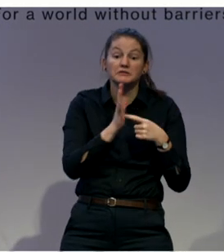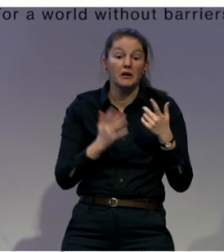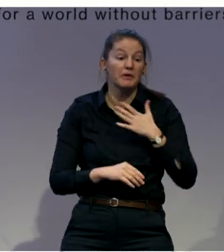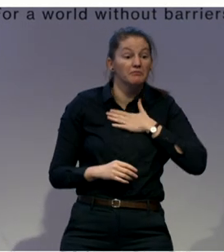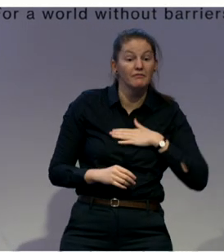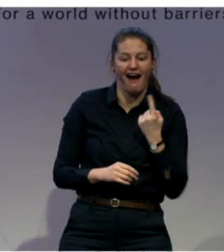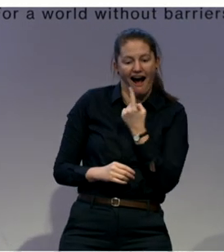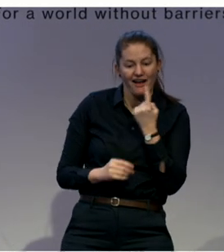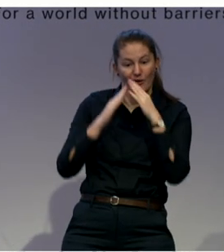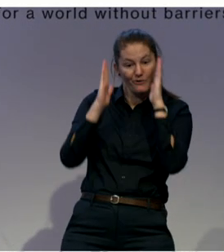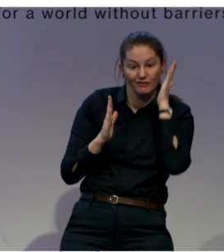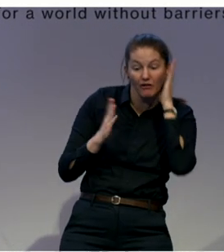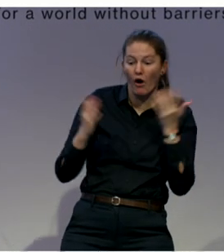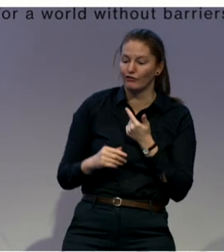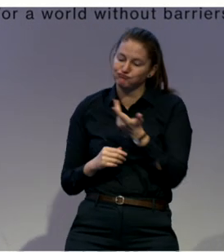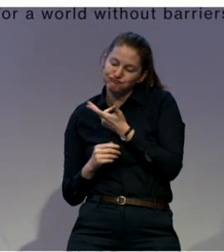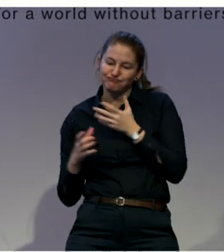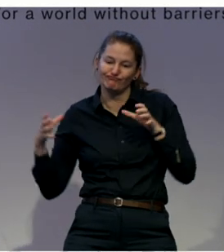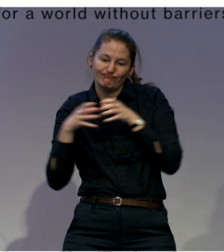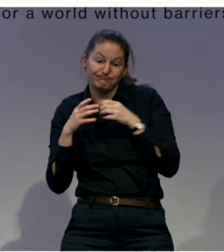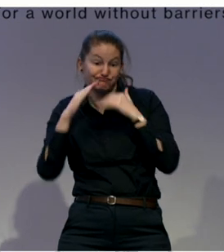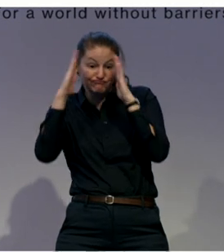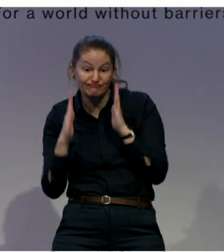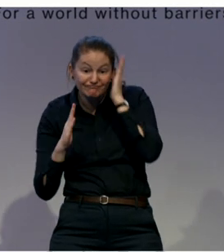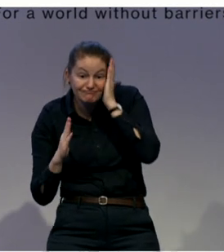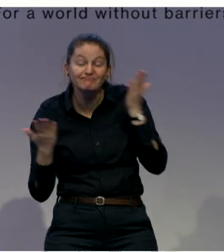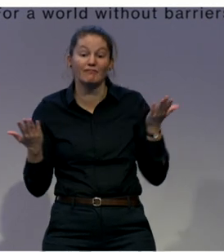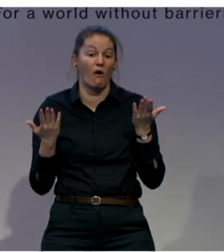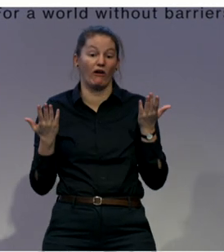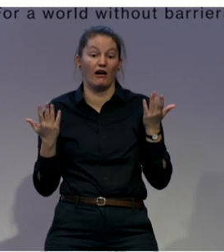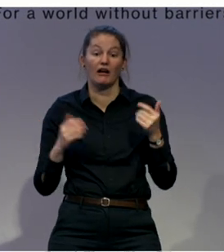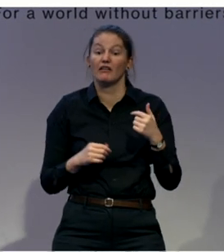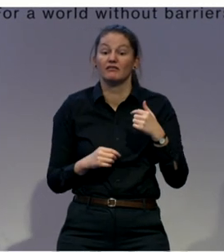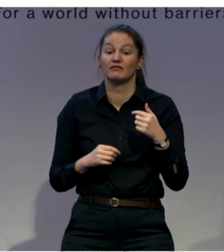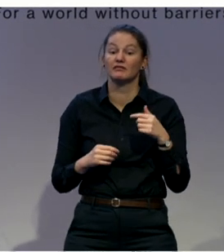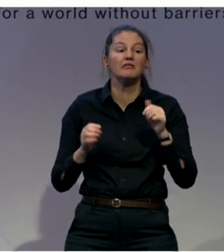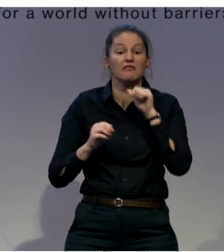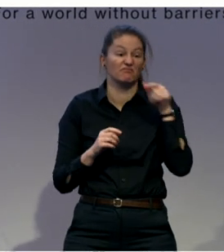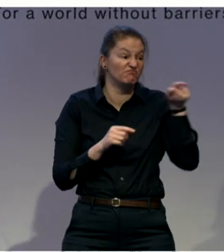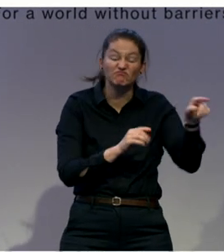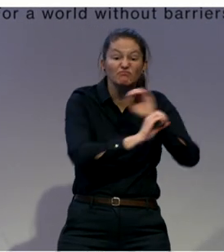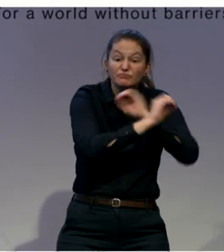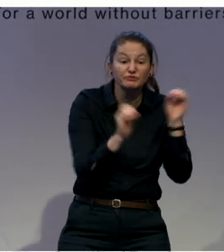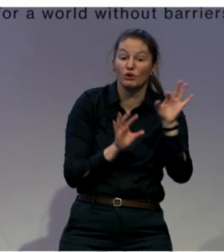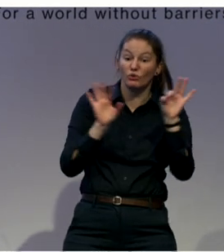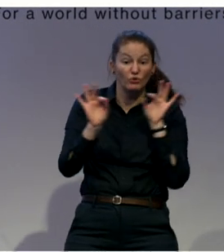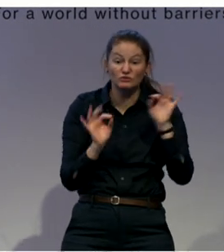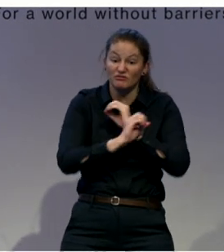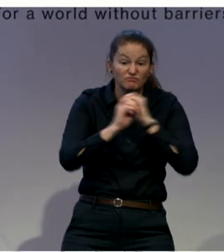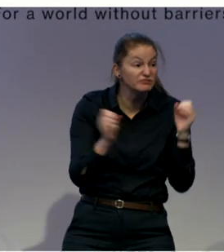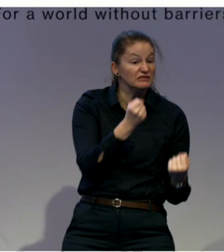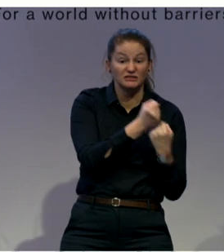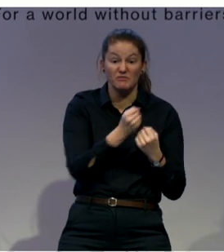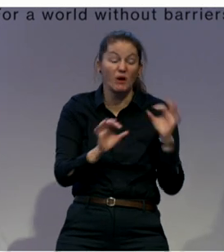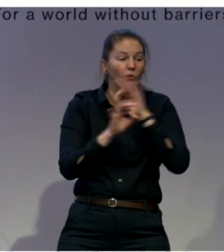self-confidence and the power and the support to make those decisions and execute them, then you will be institutionalized. And